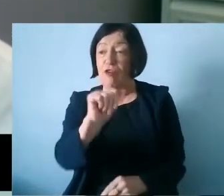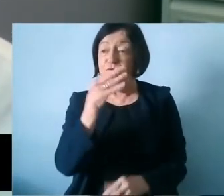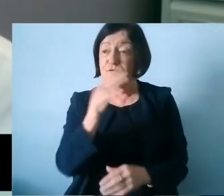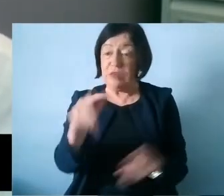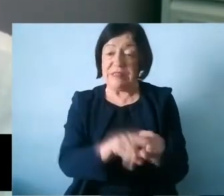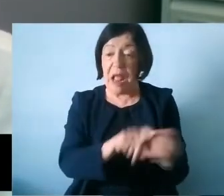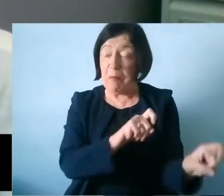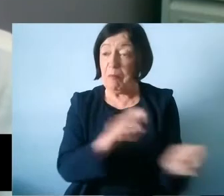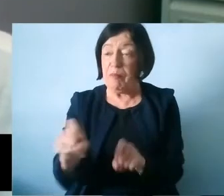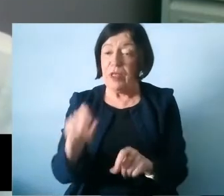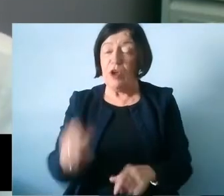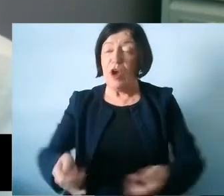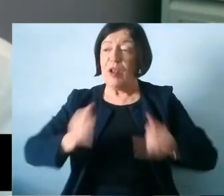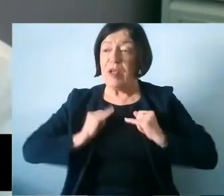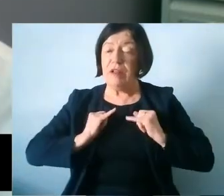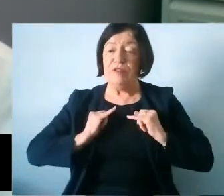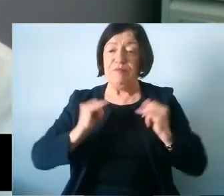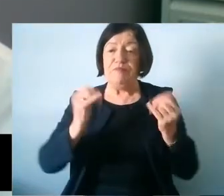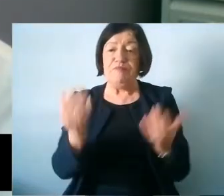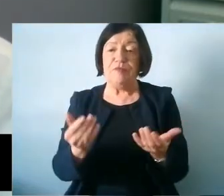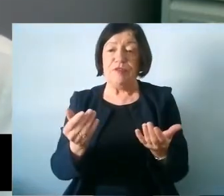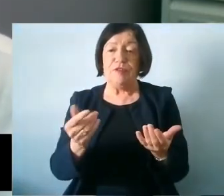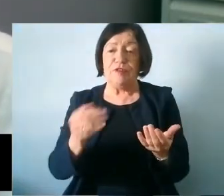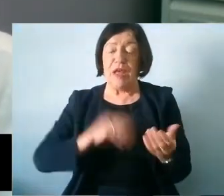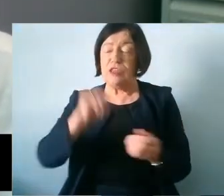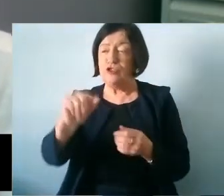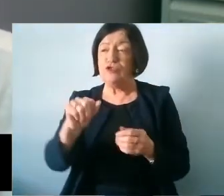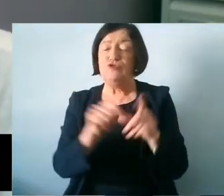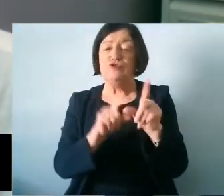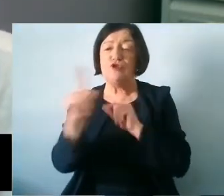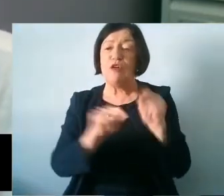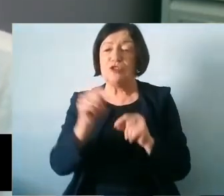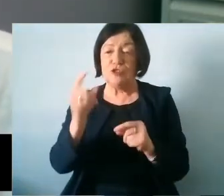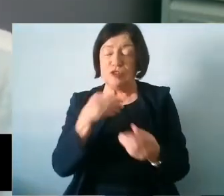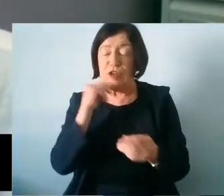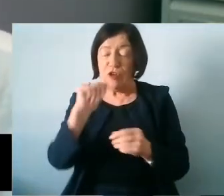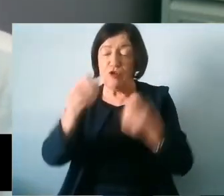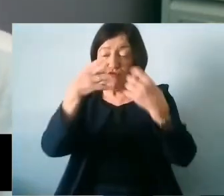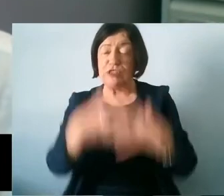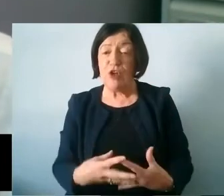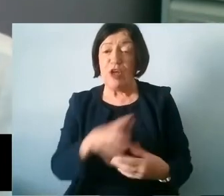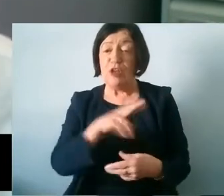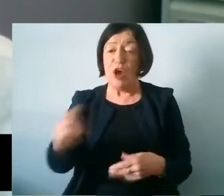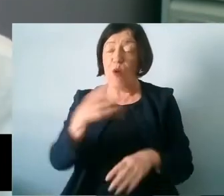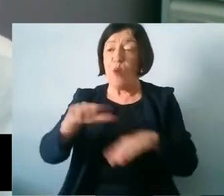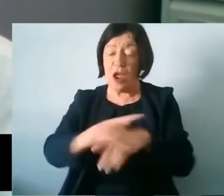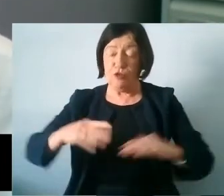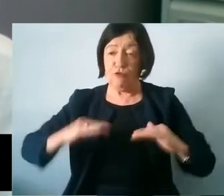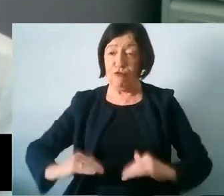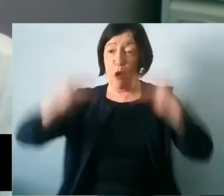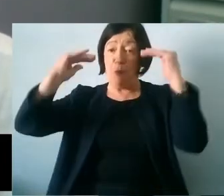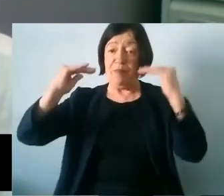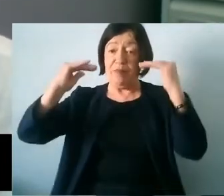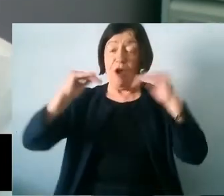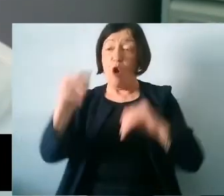that your potential, your merit and your choices should determine your outcomes, not where you grew up or the